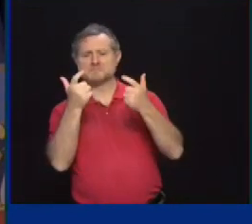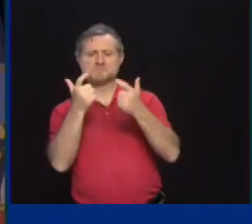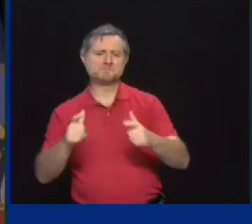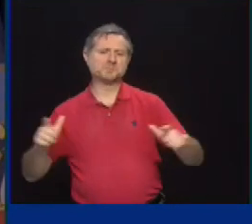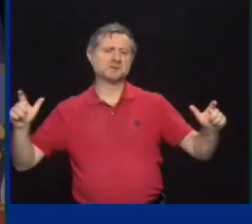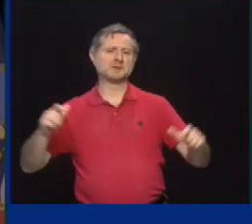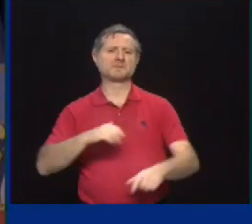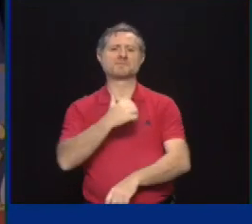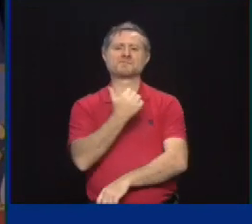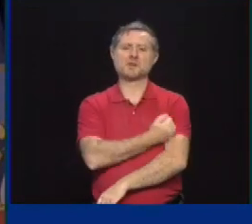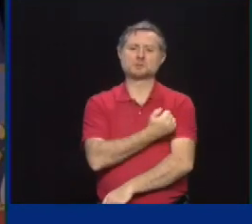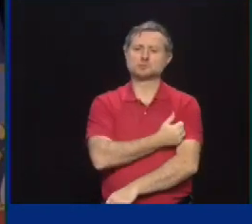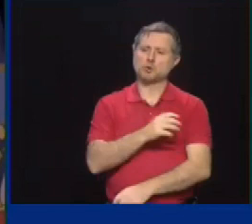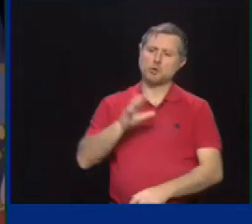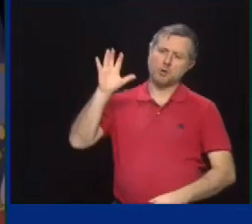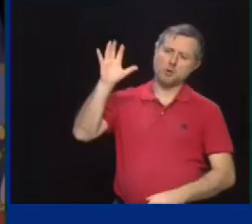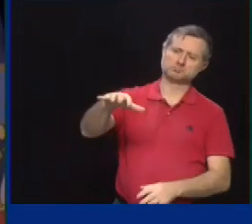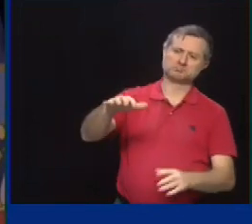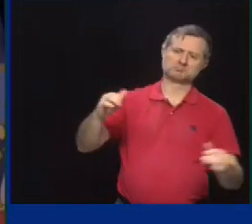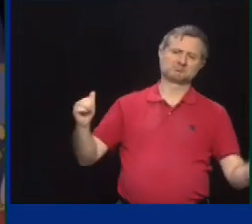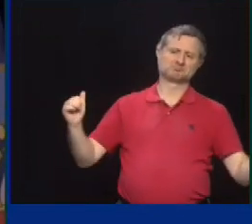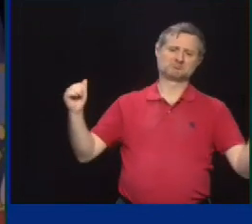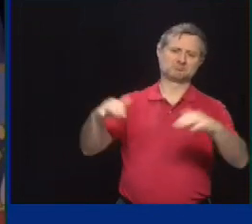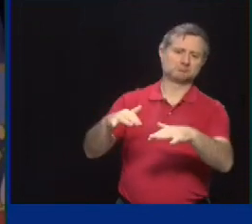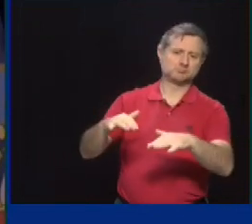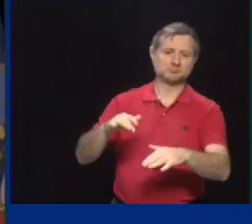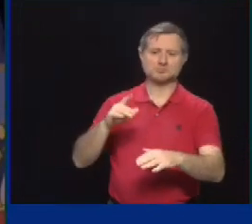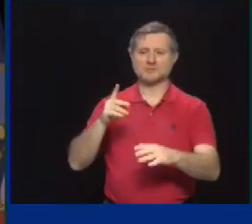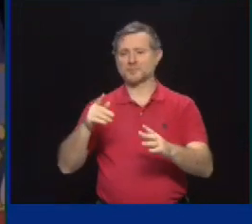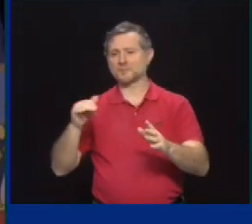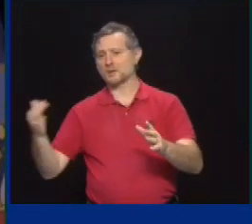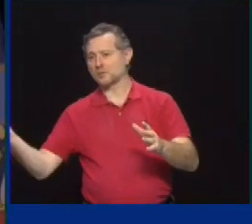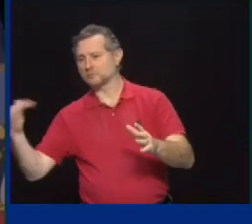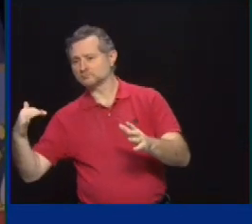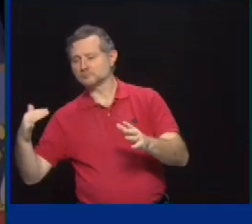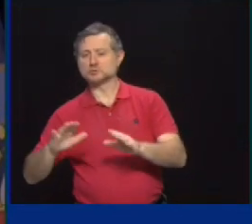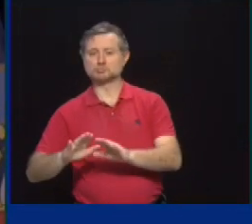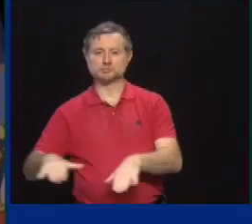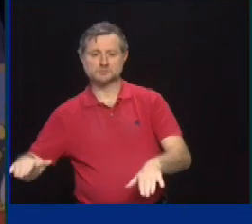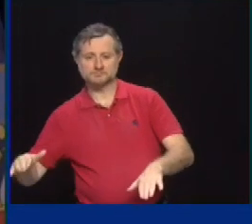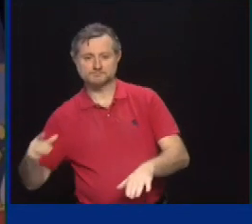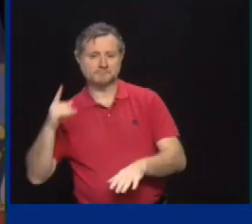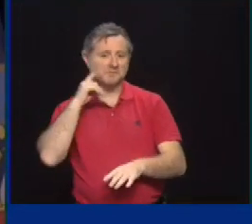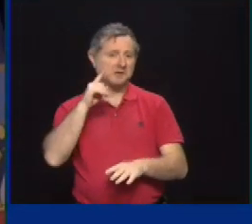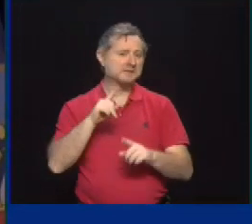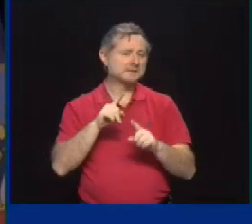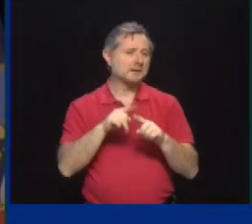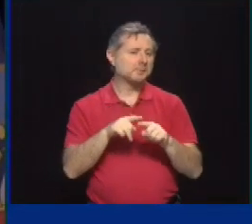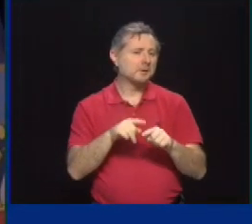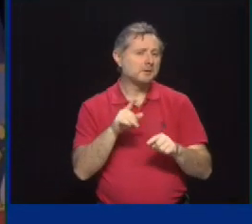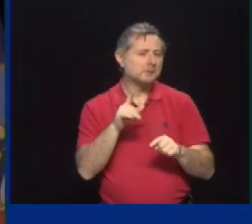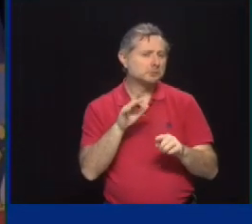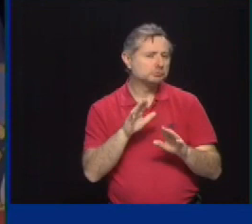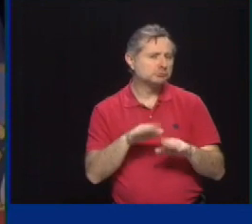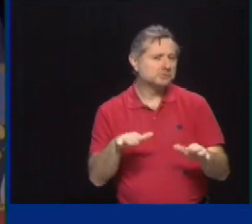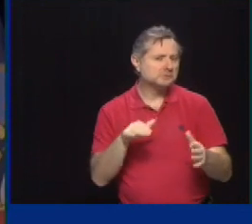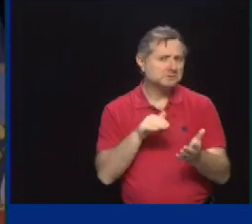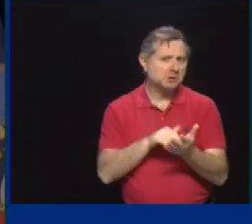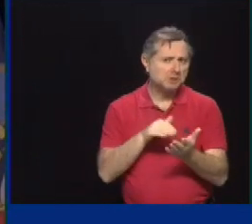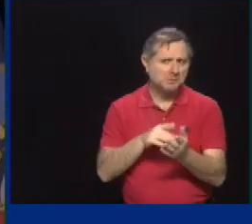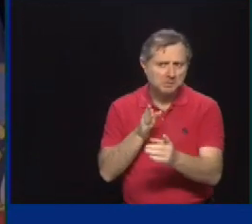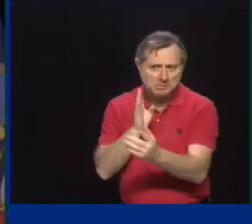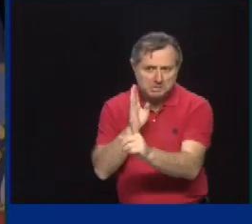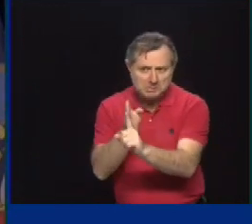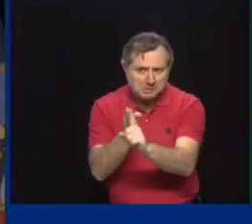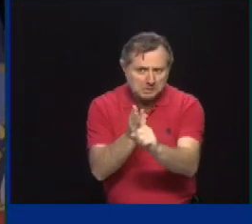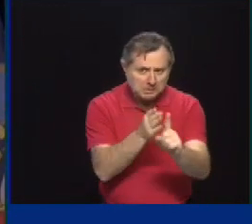I'm wondering where that stands. In particular, if you're relying on pediatric offices, how fast could